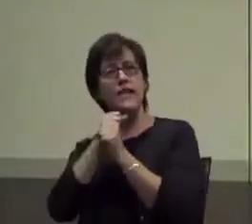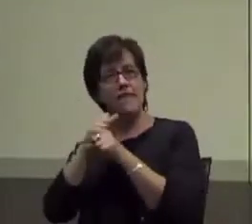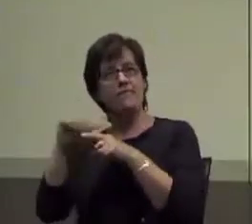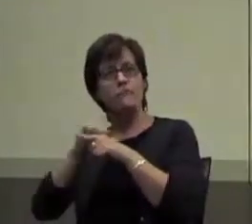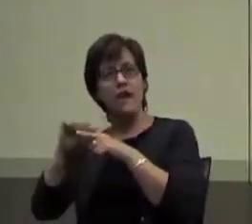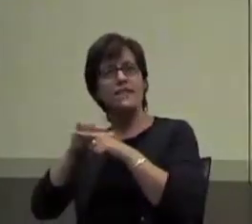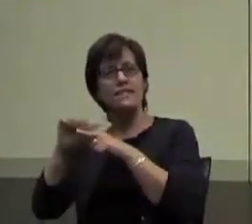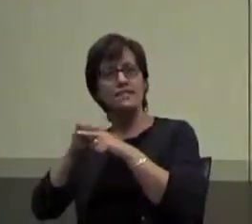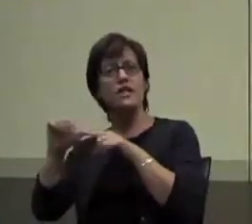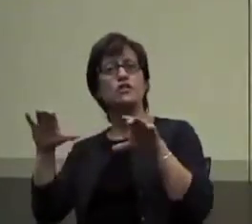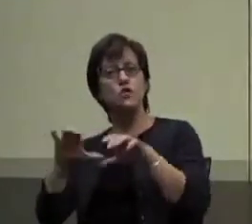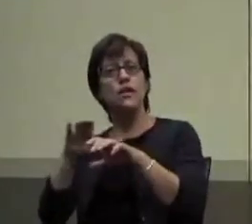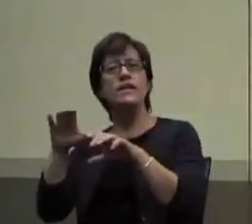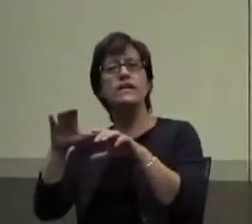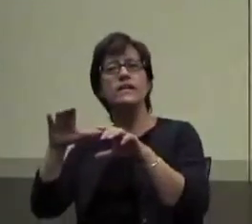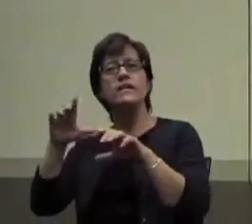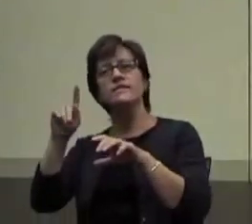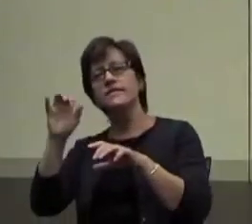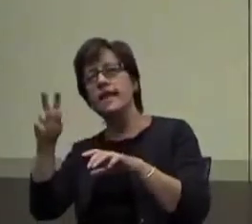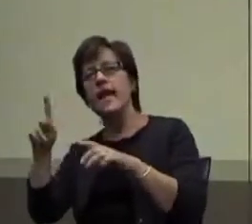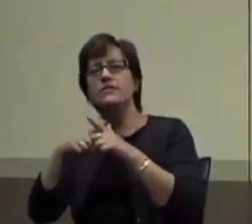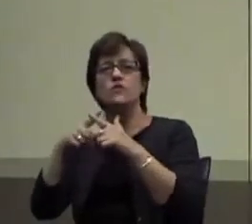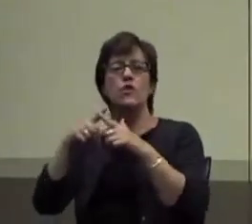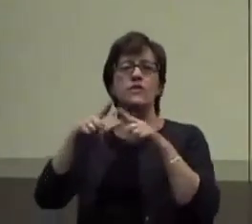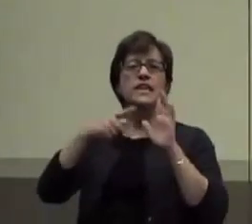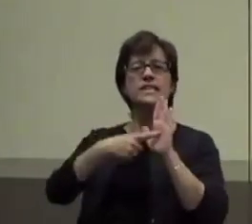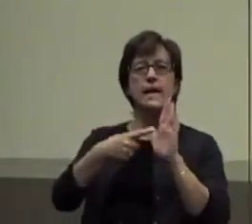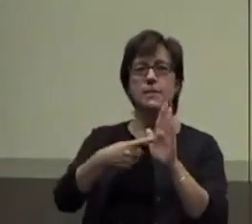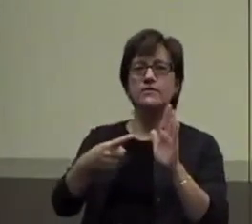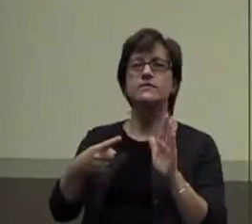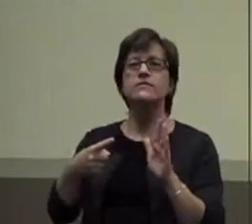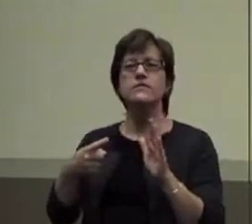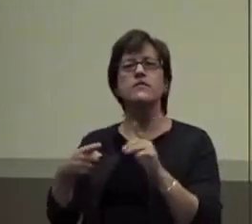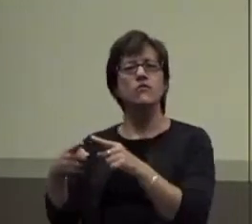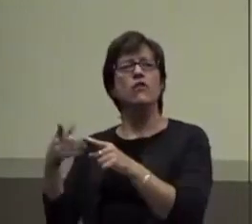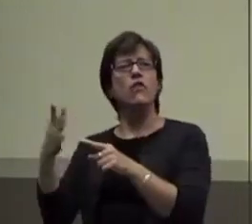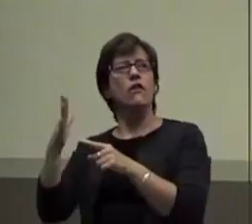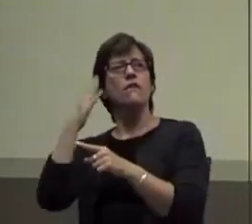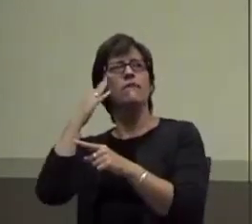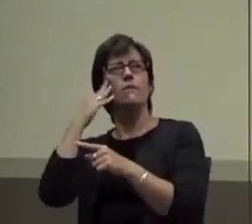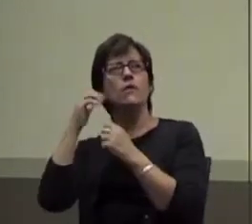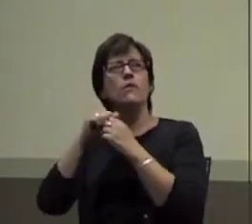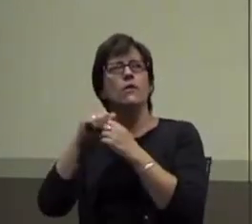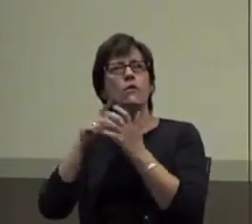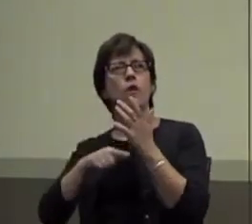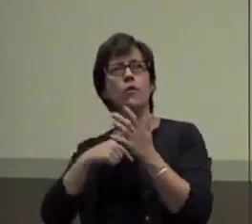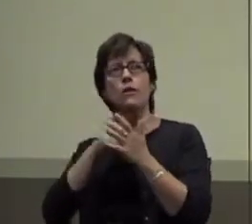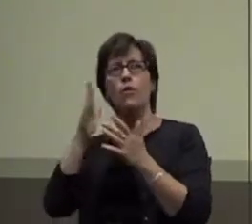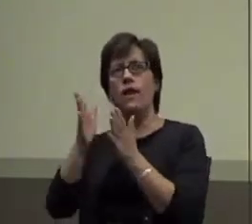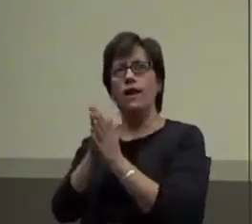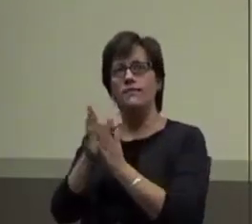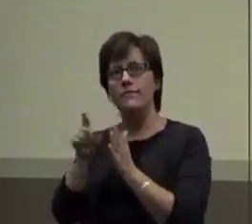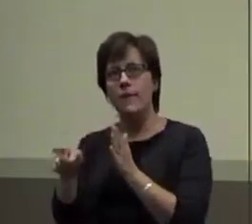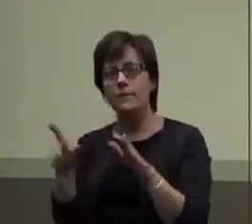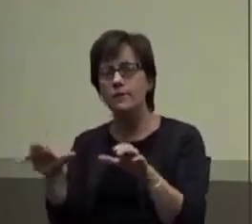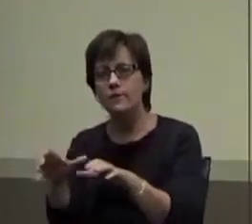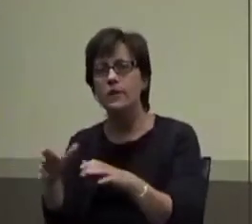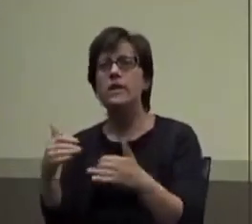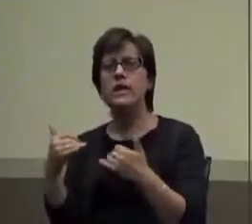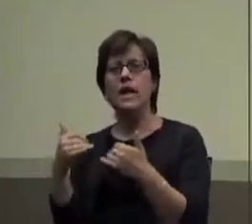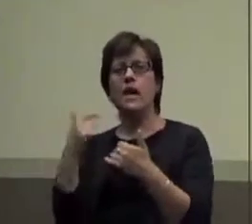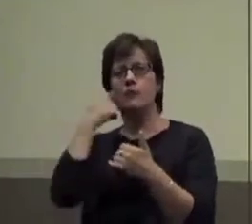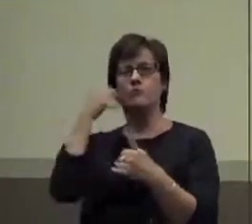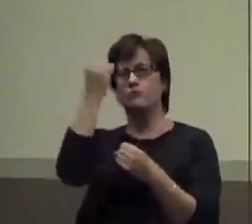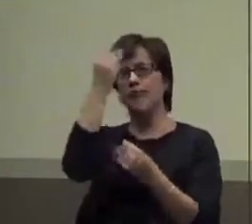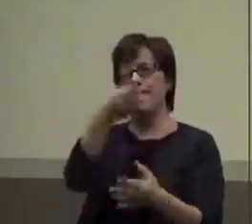doing the tests or the examples, okay, so that they're already familiar with what we're going to ask them to do. Now I'm just pulling this on you but so